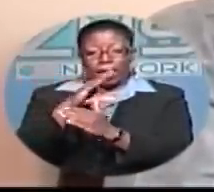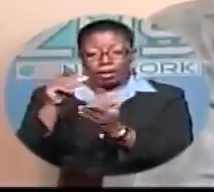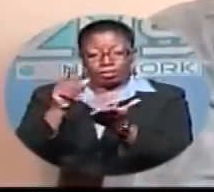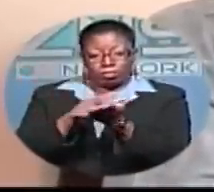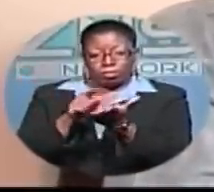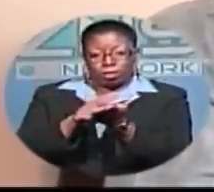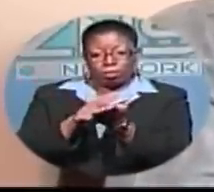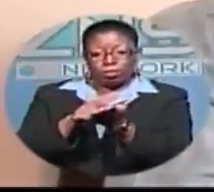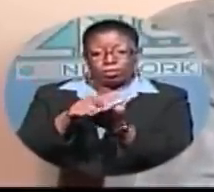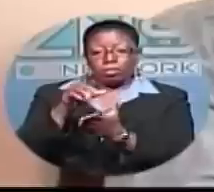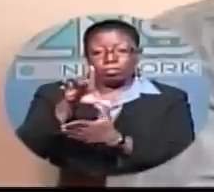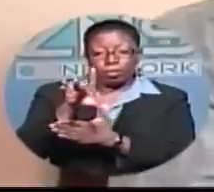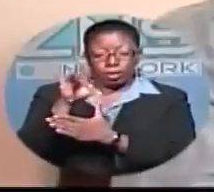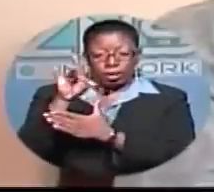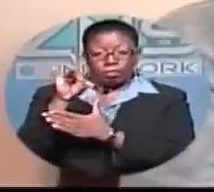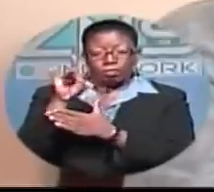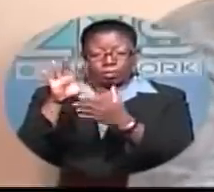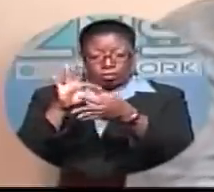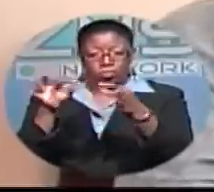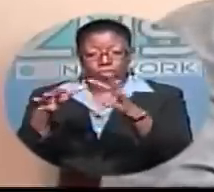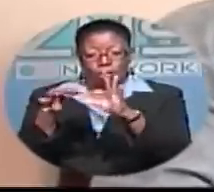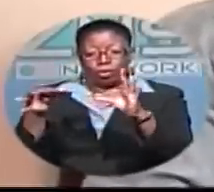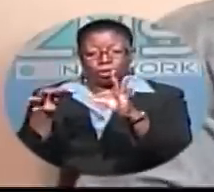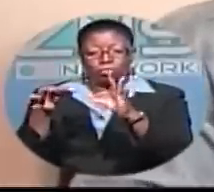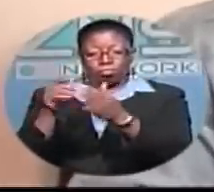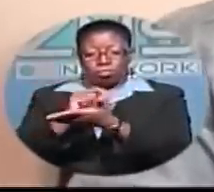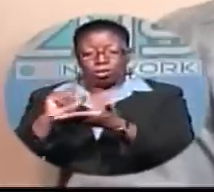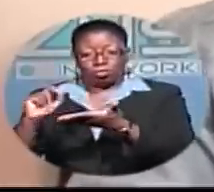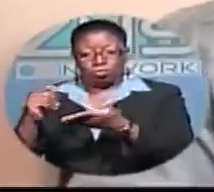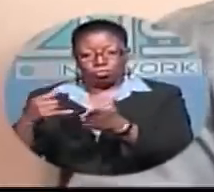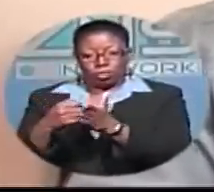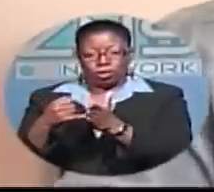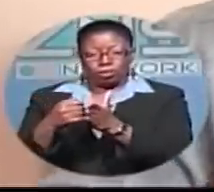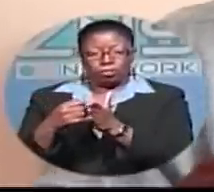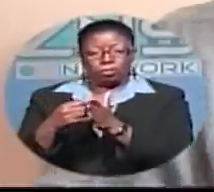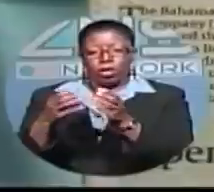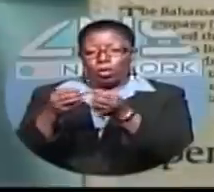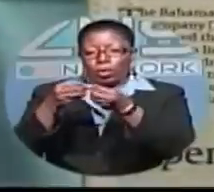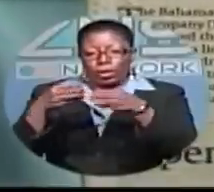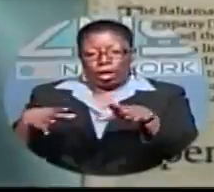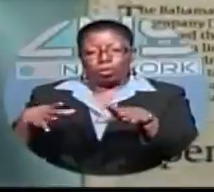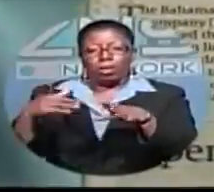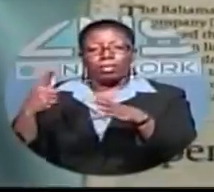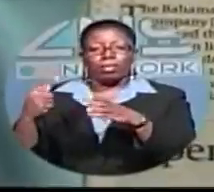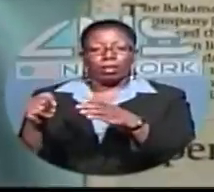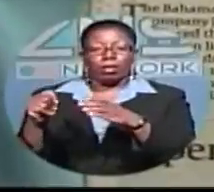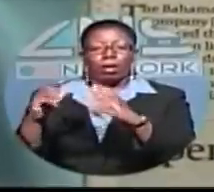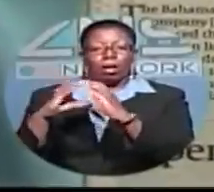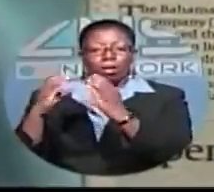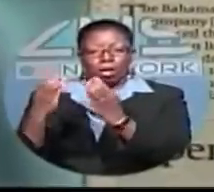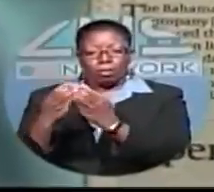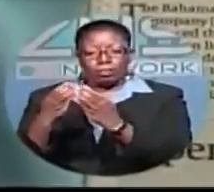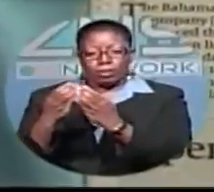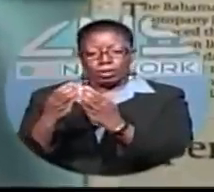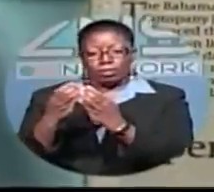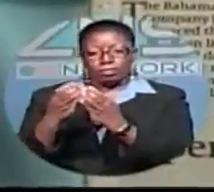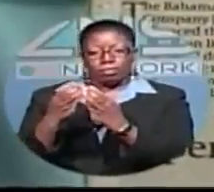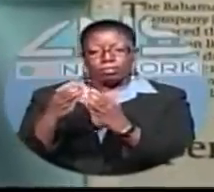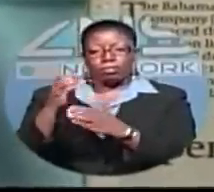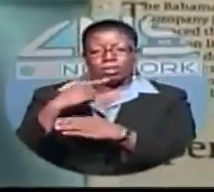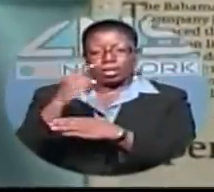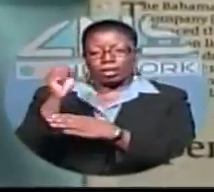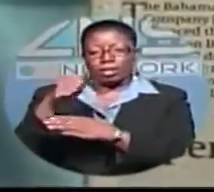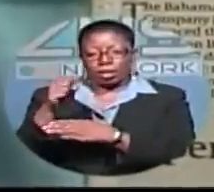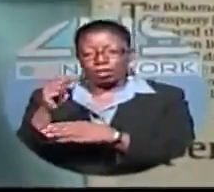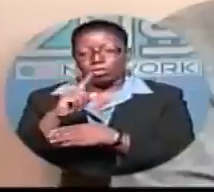up and published it, without the company or the press verifying the particulars.